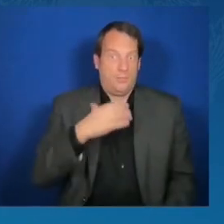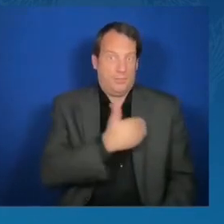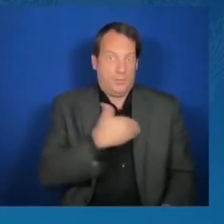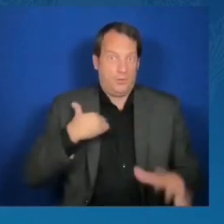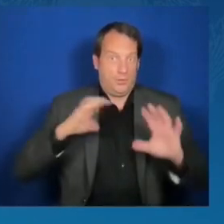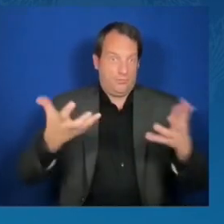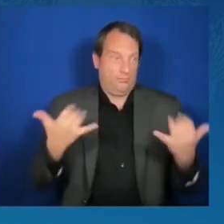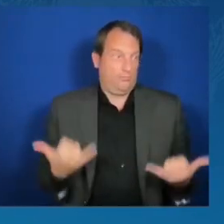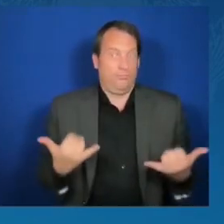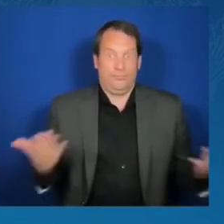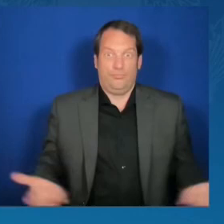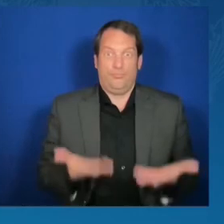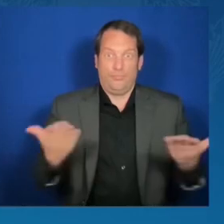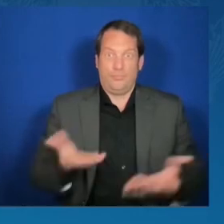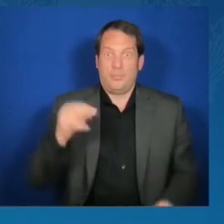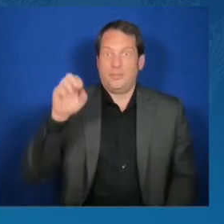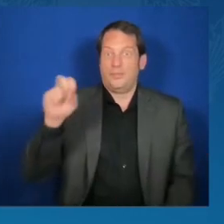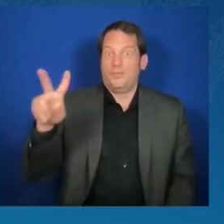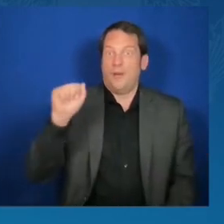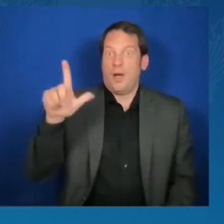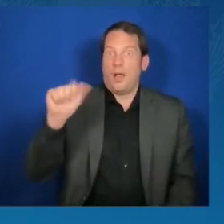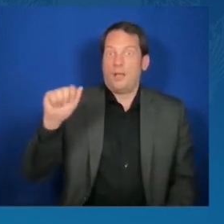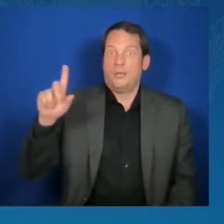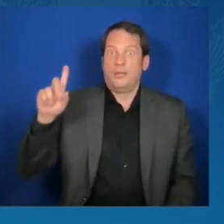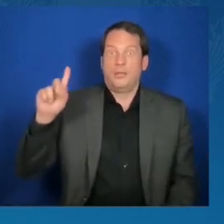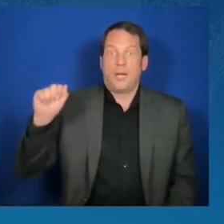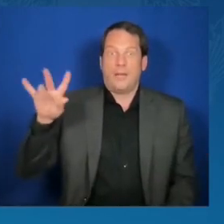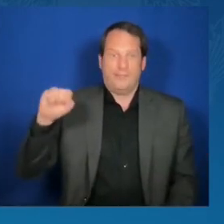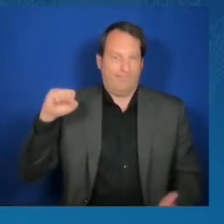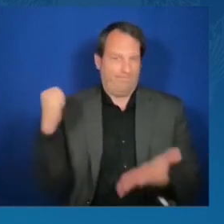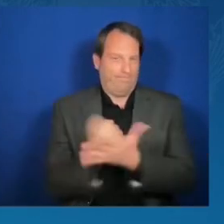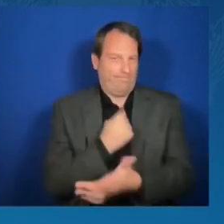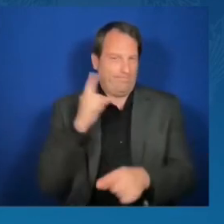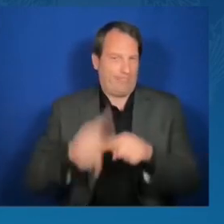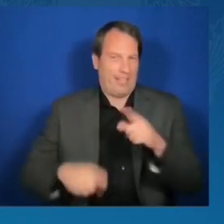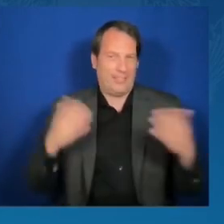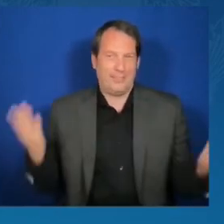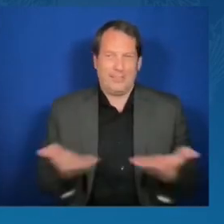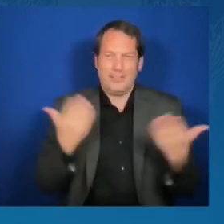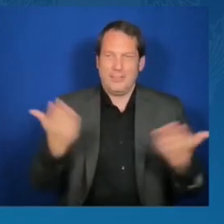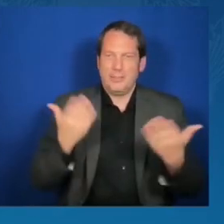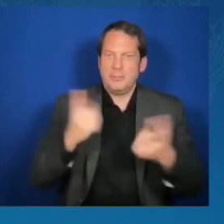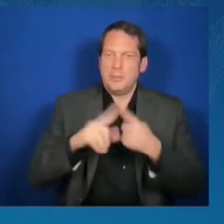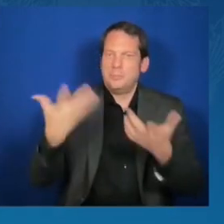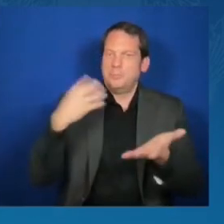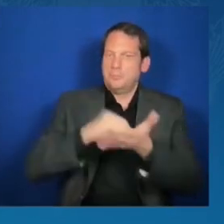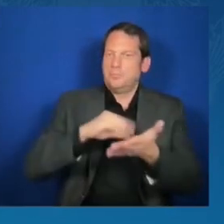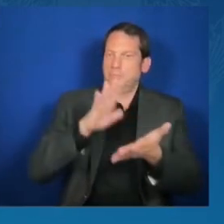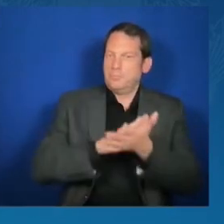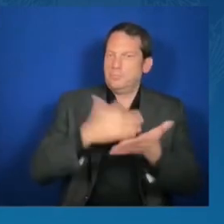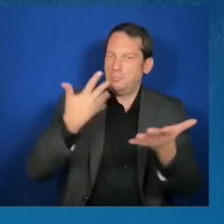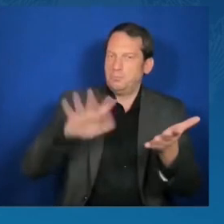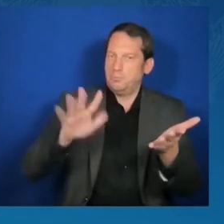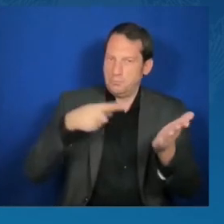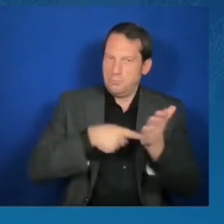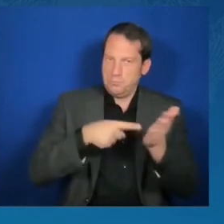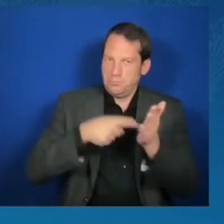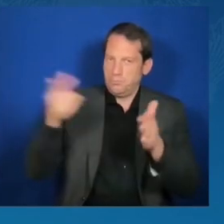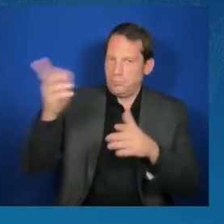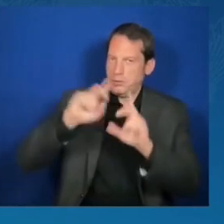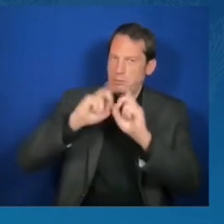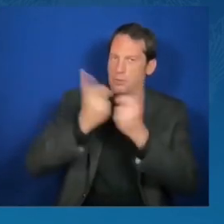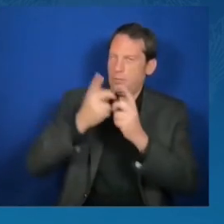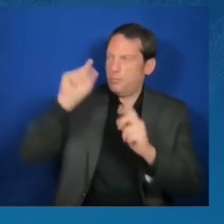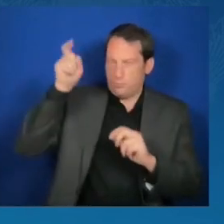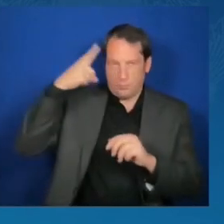note that the Department of State administered her oath on October 27th and her commitment is still recorded. Now as we look forward